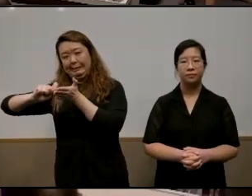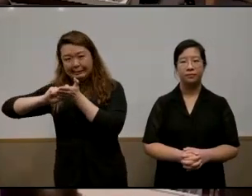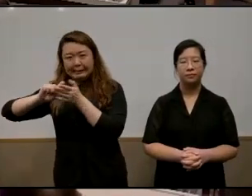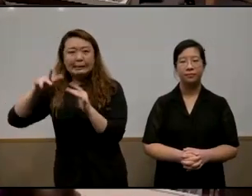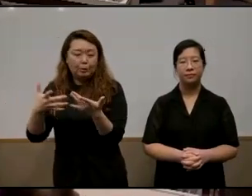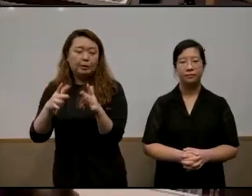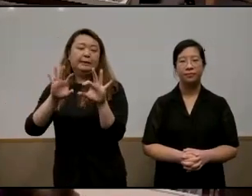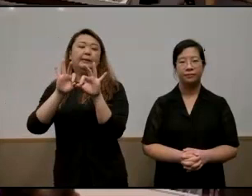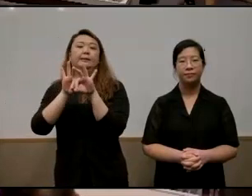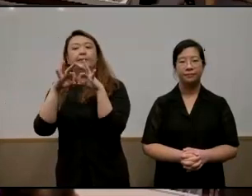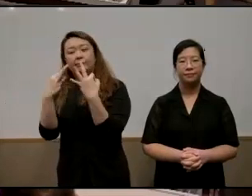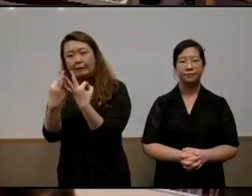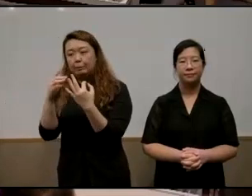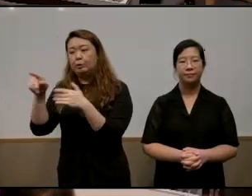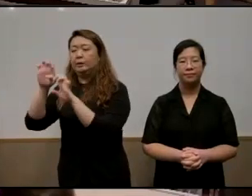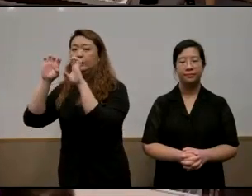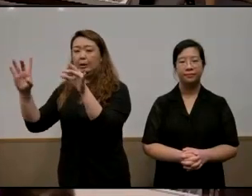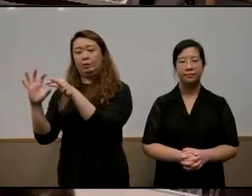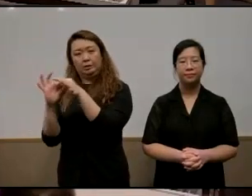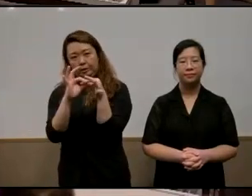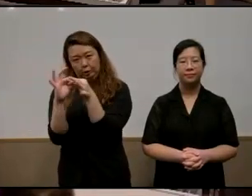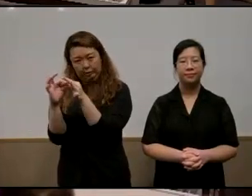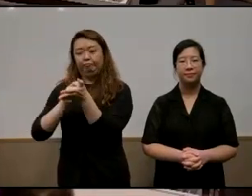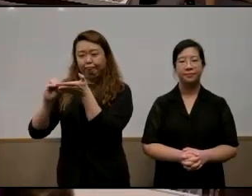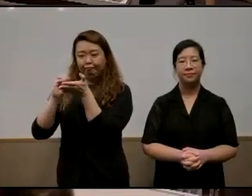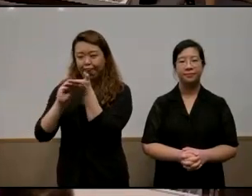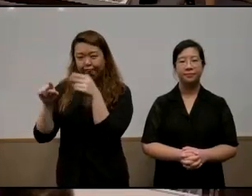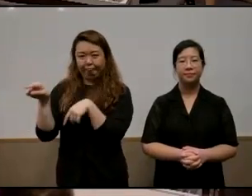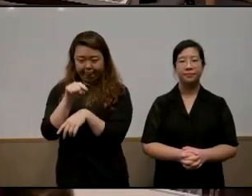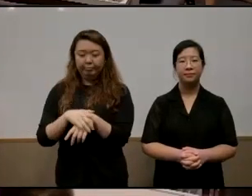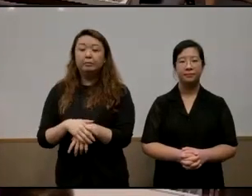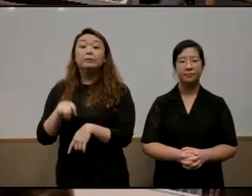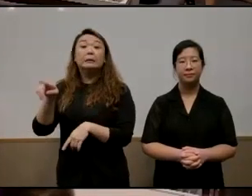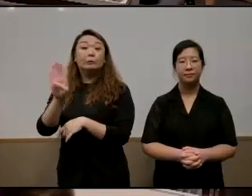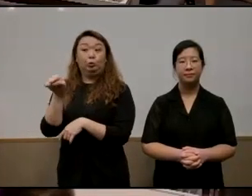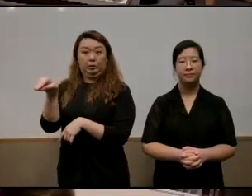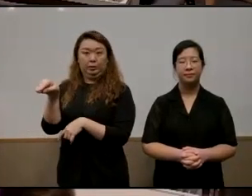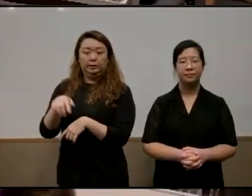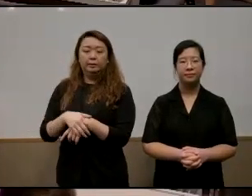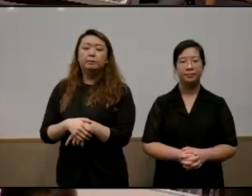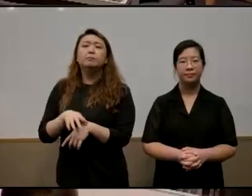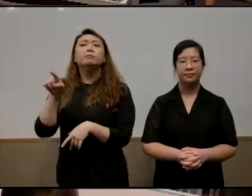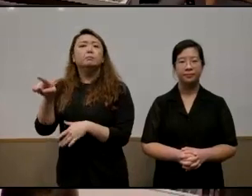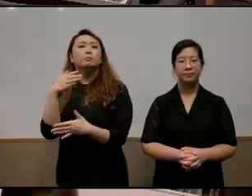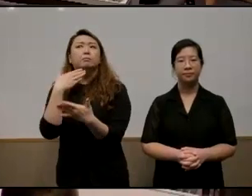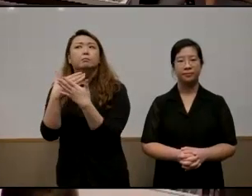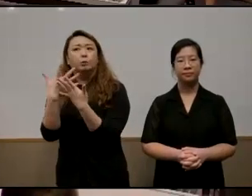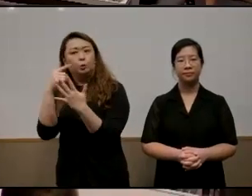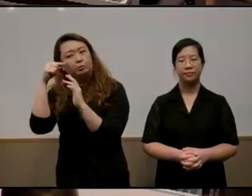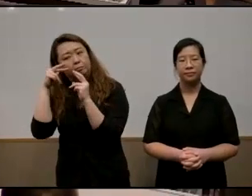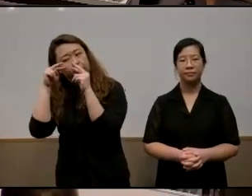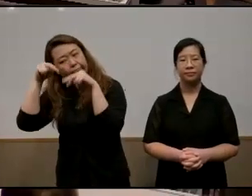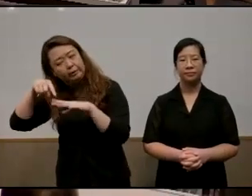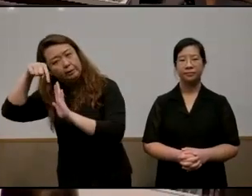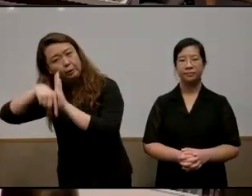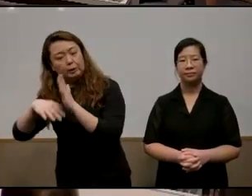families uh educate and educational inequality um and he and he's very i think insightful in terms of helping us unpack the